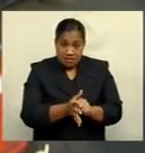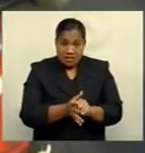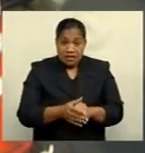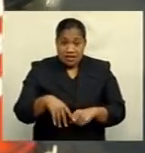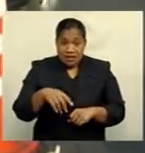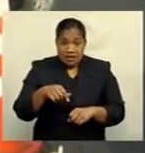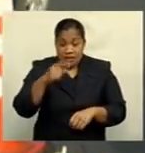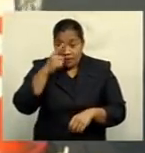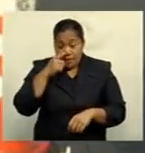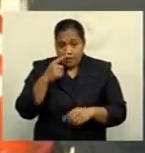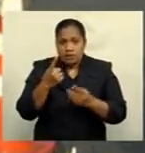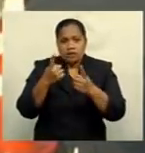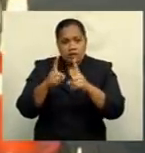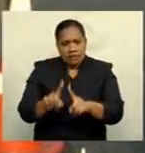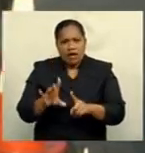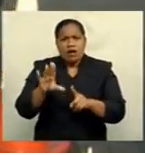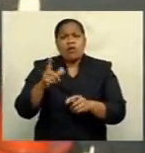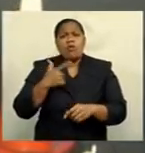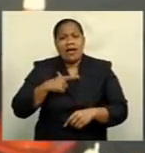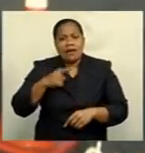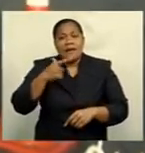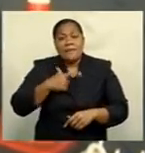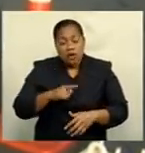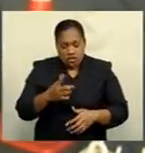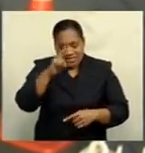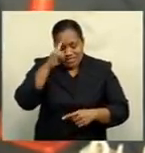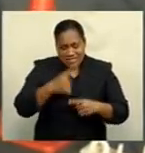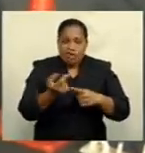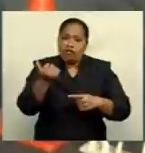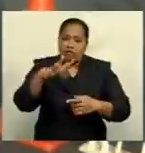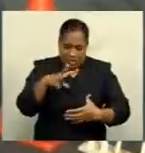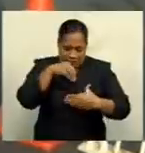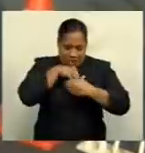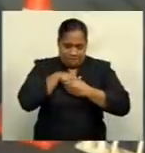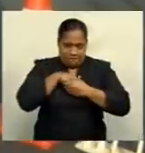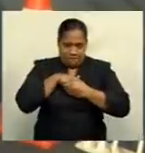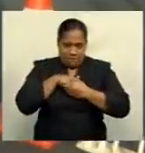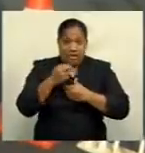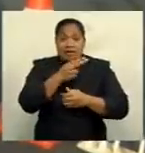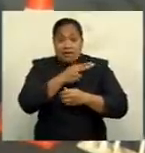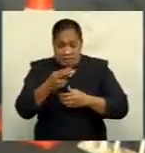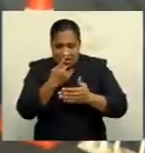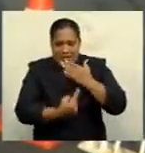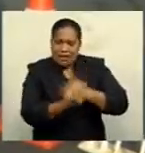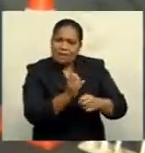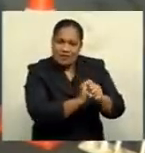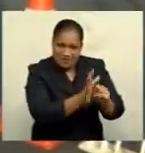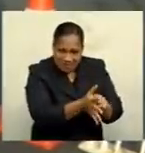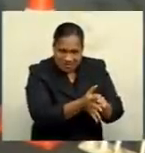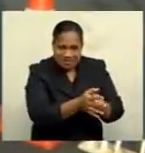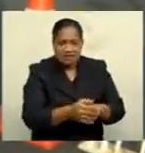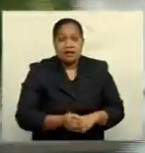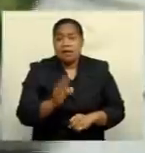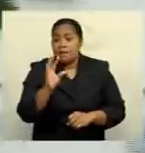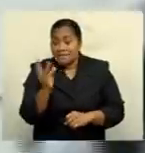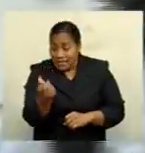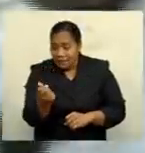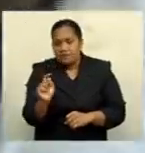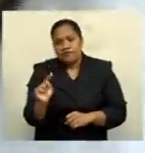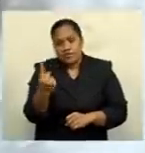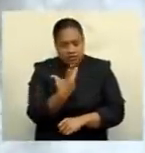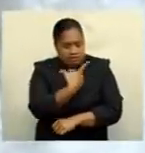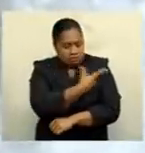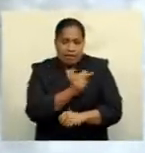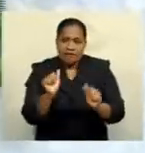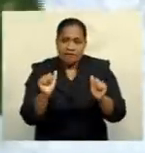from the serious medical conditions that they had before they contracted COVID-19. Some had already received their first dose but